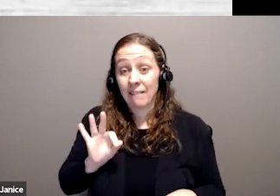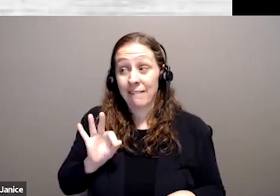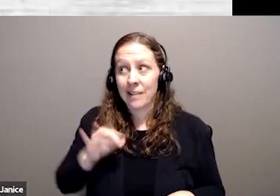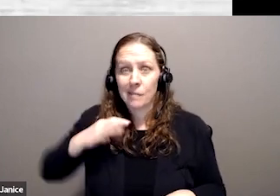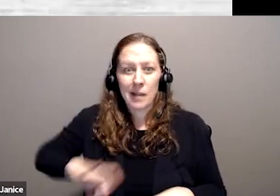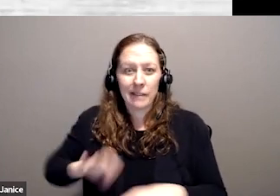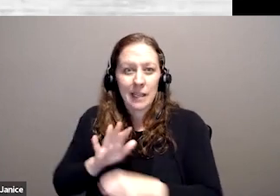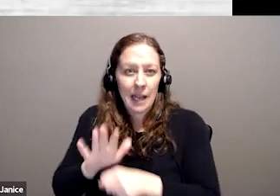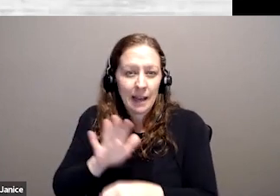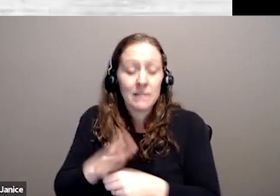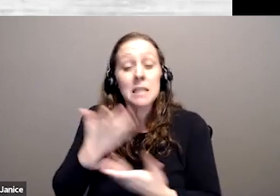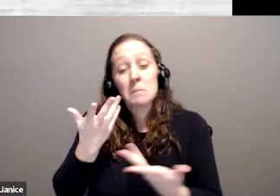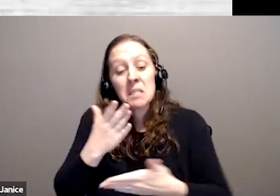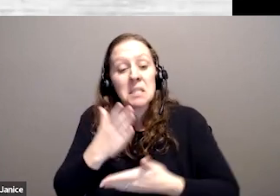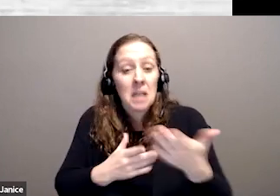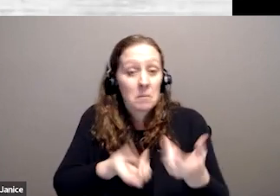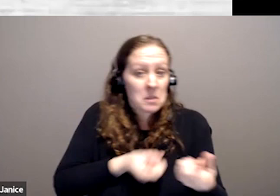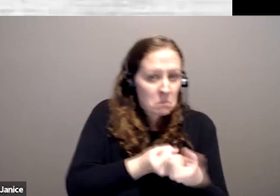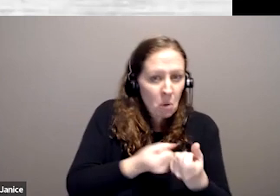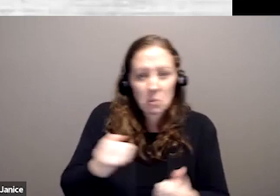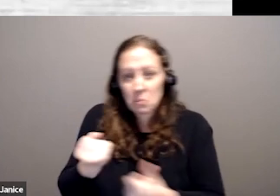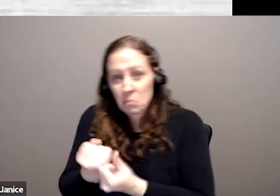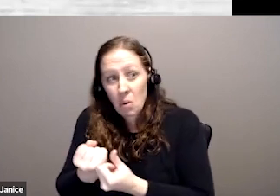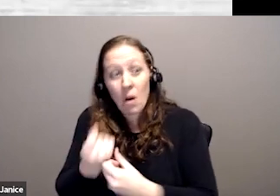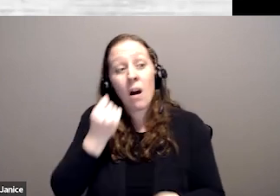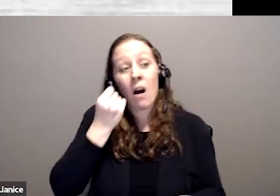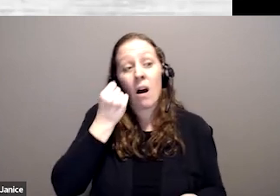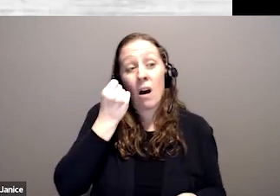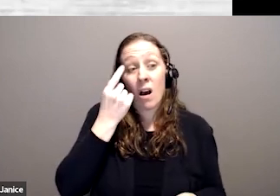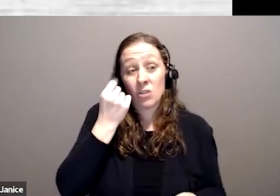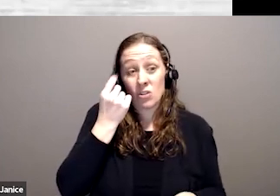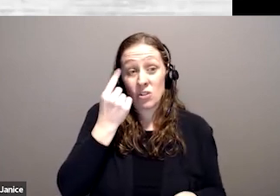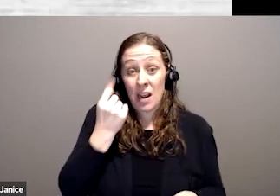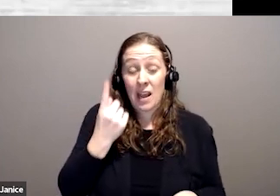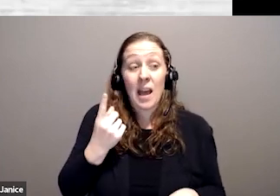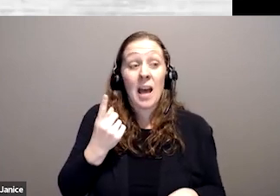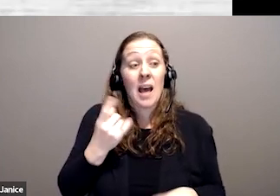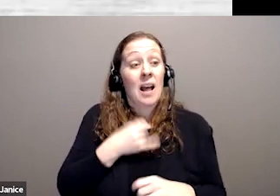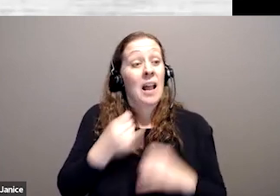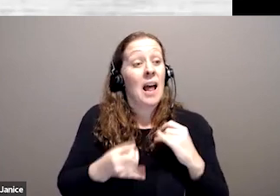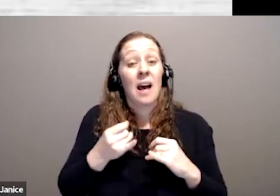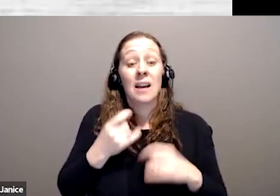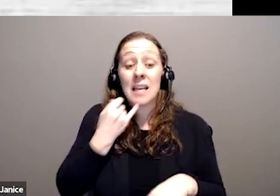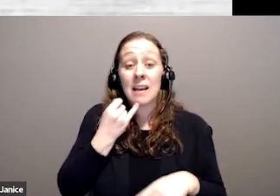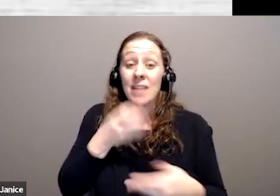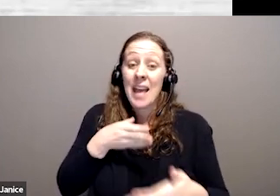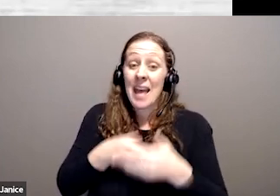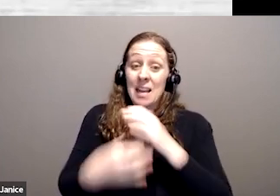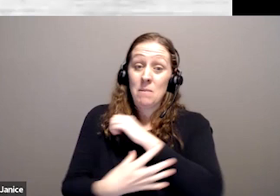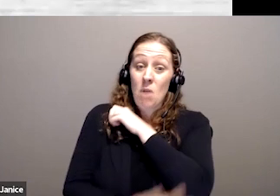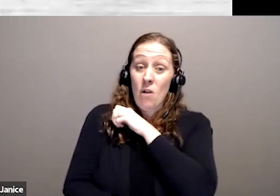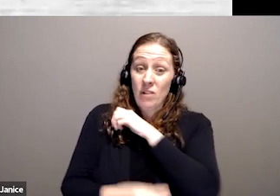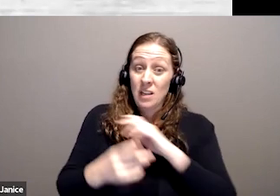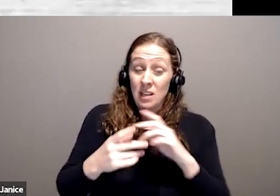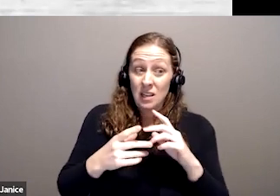again, some will argue for that. But to some, the latter would be a measure of true reform based on anti-poverty principles, while for others